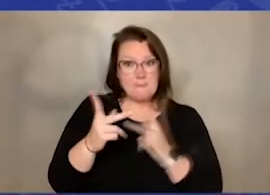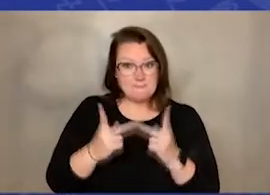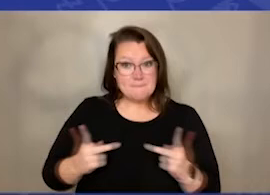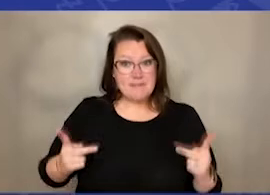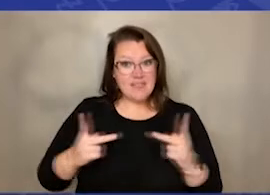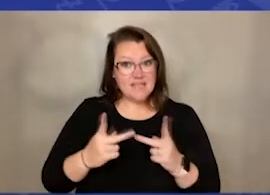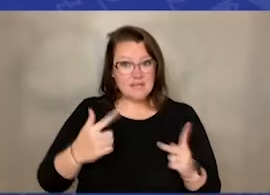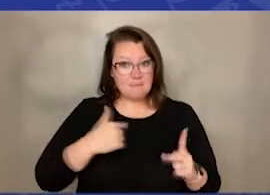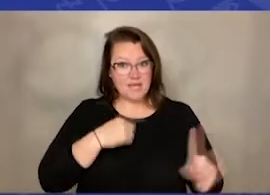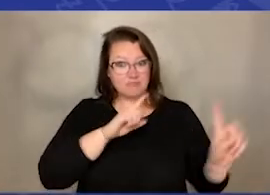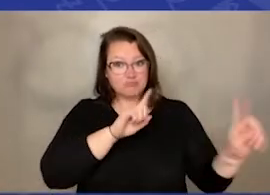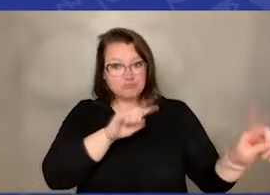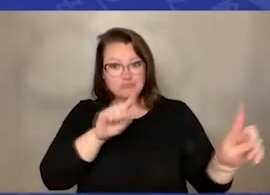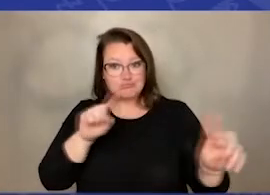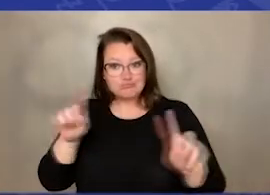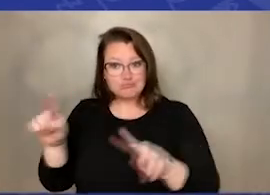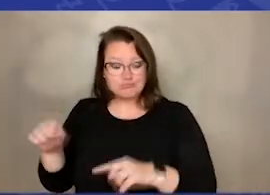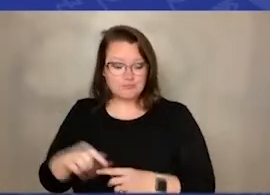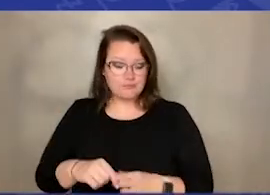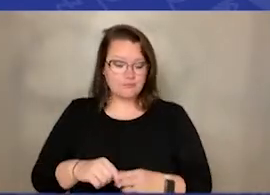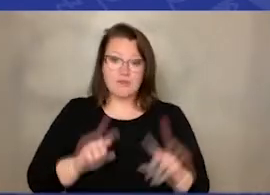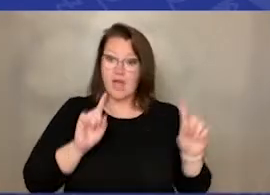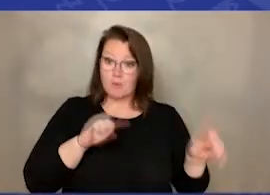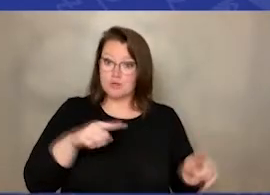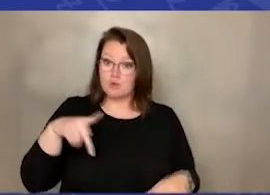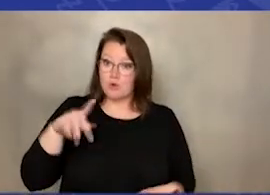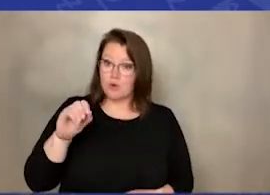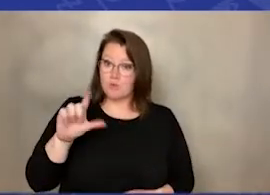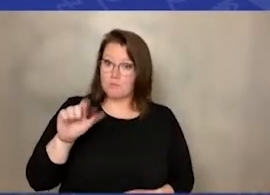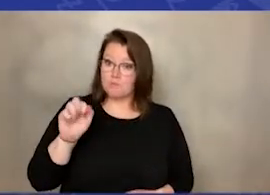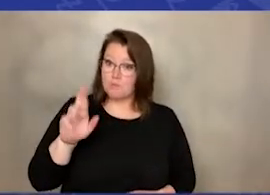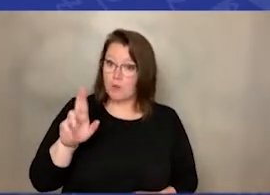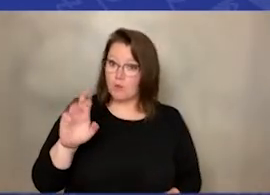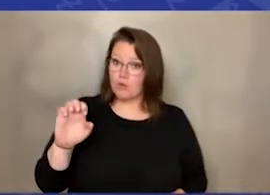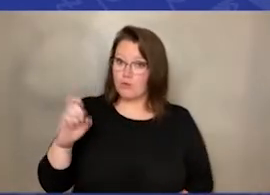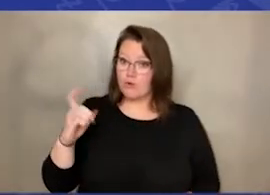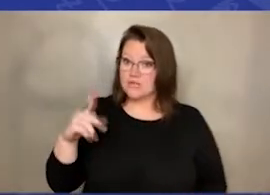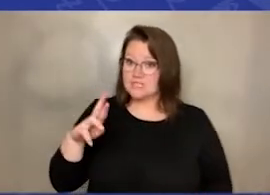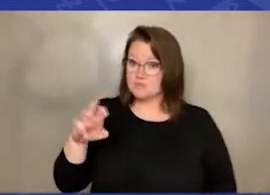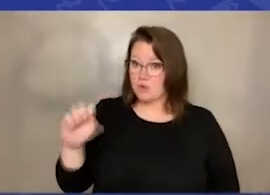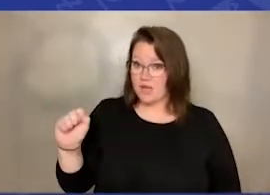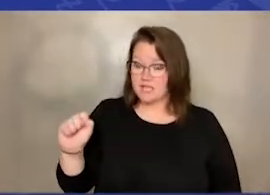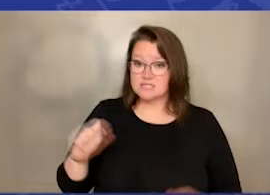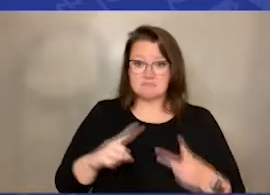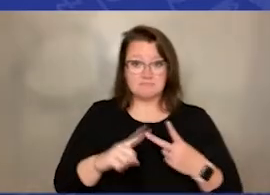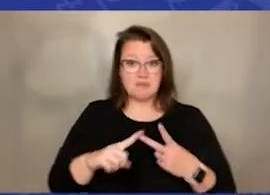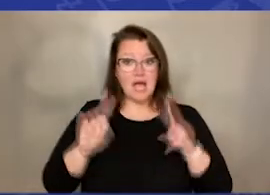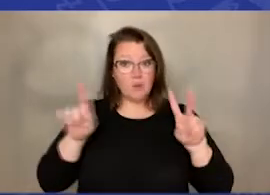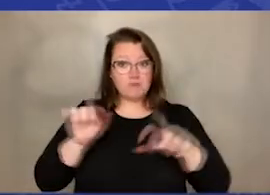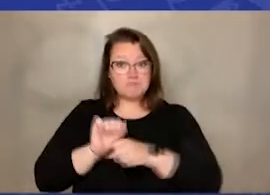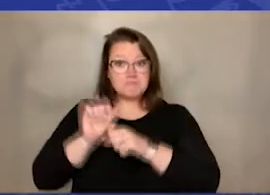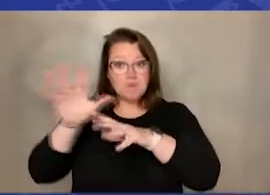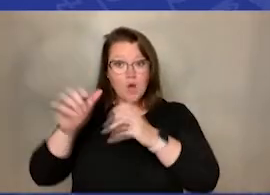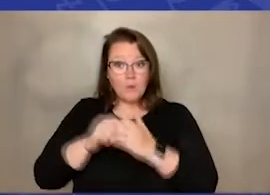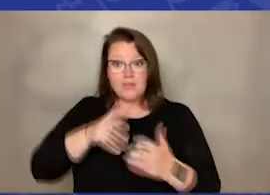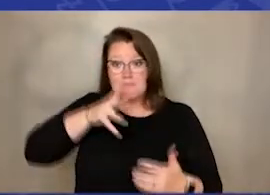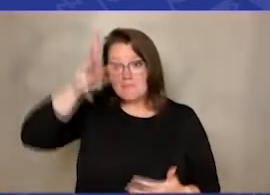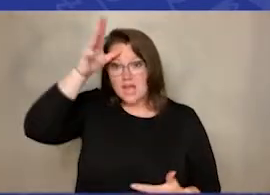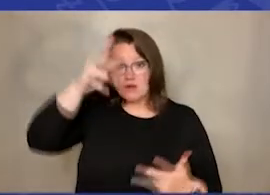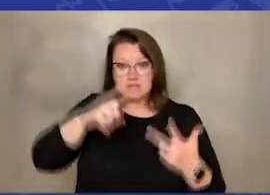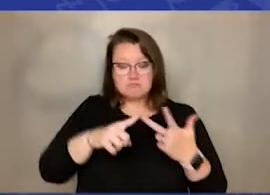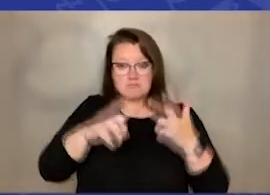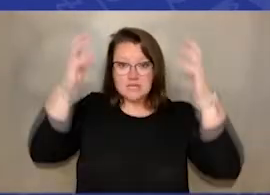I've went to the Polar Express. I've been to my grandparents. I've been to Disney World. I've been to San